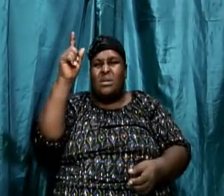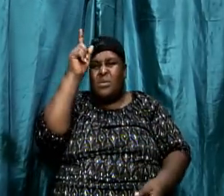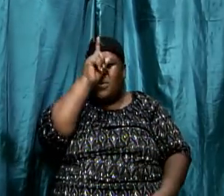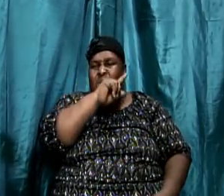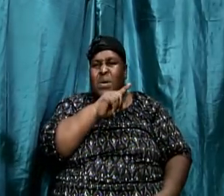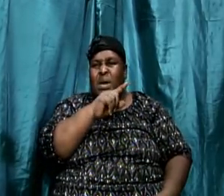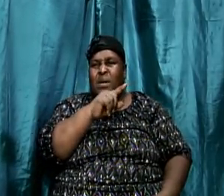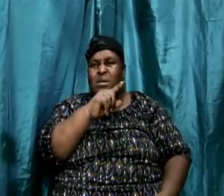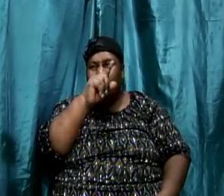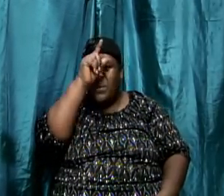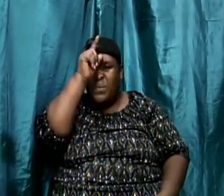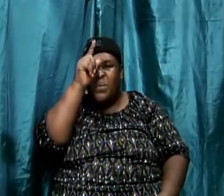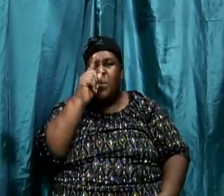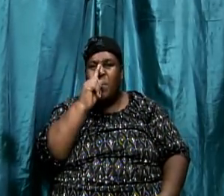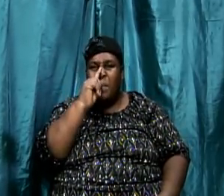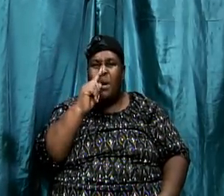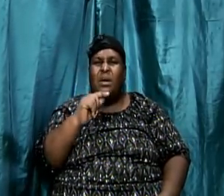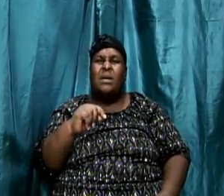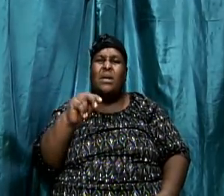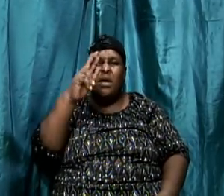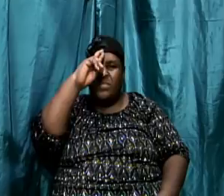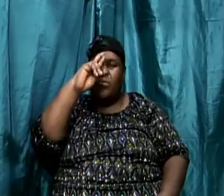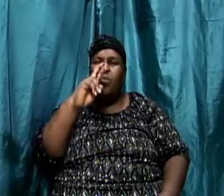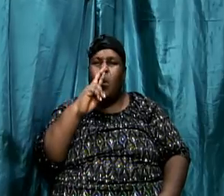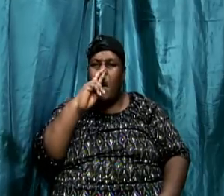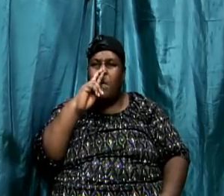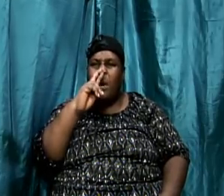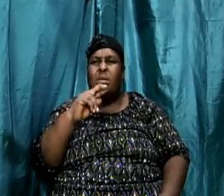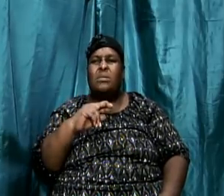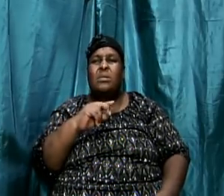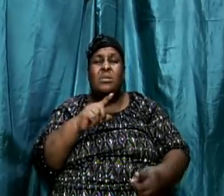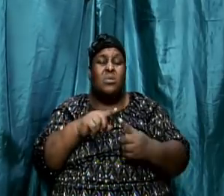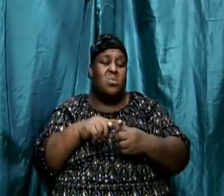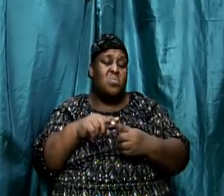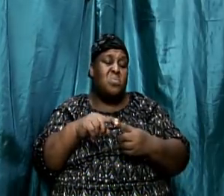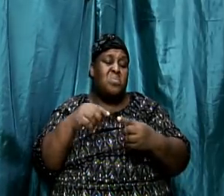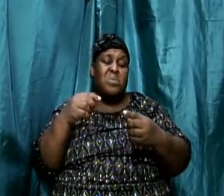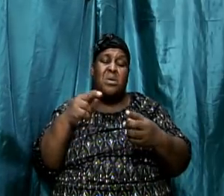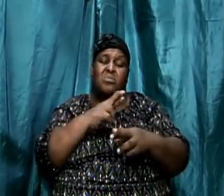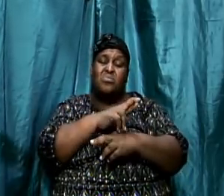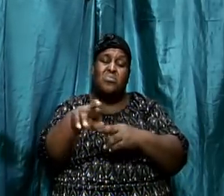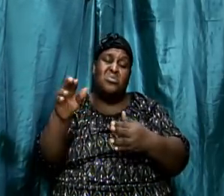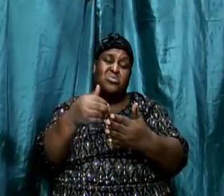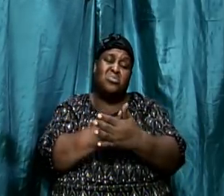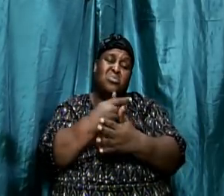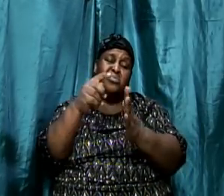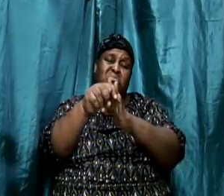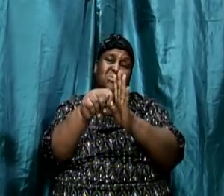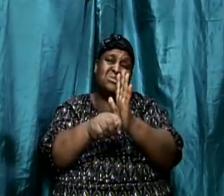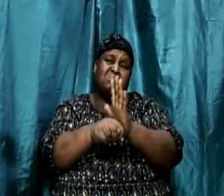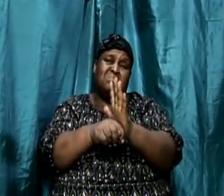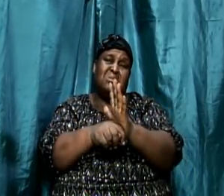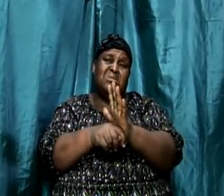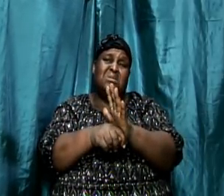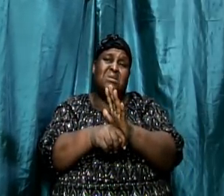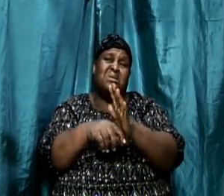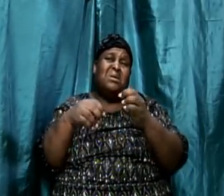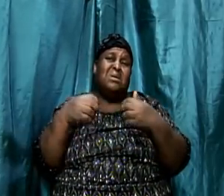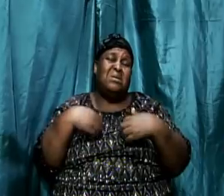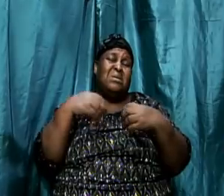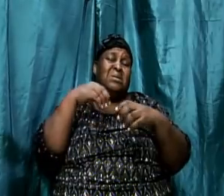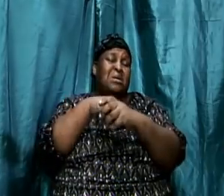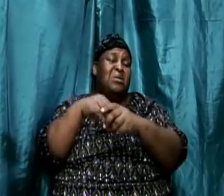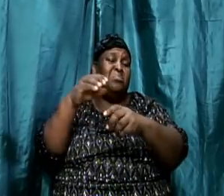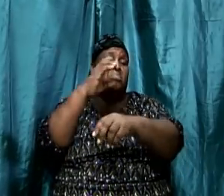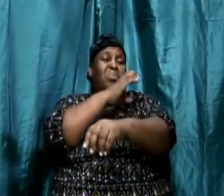we had the Romans. So we realized that when we reached the New Testament there were a total set of people that were in power that were in